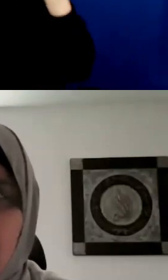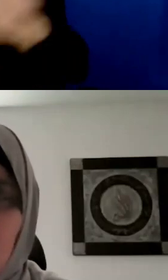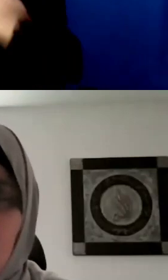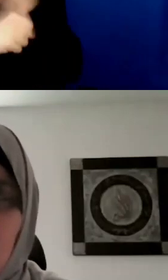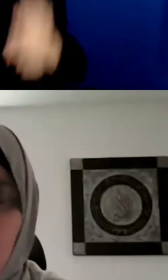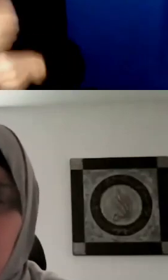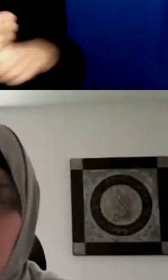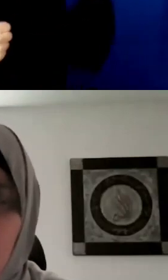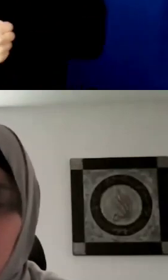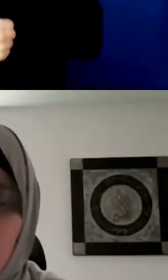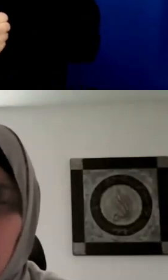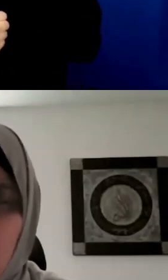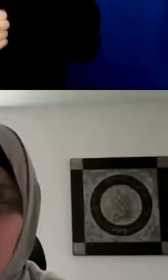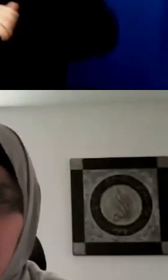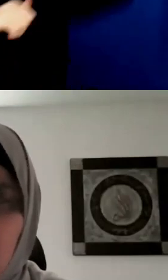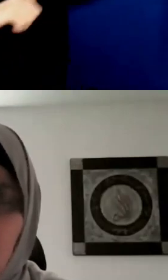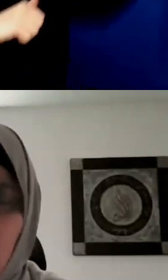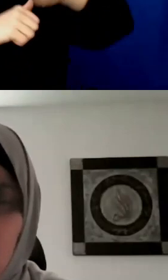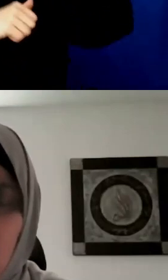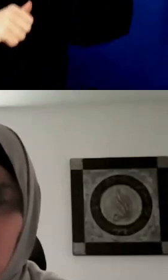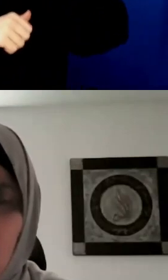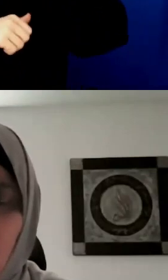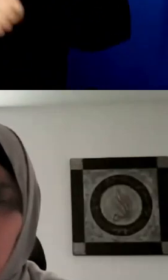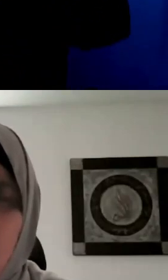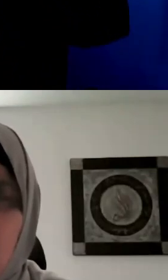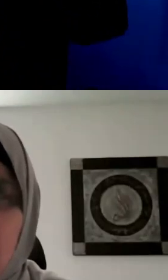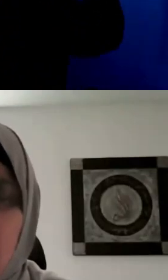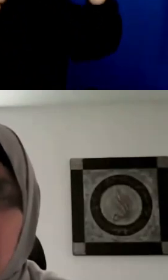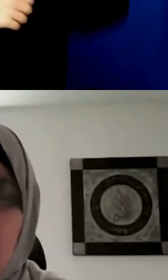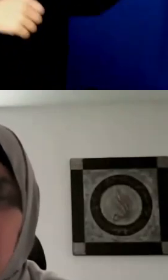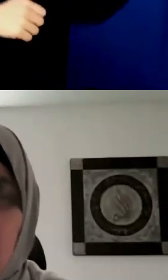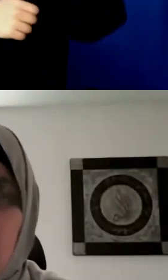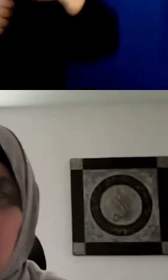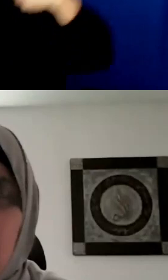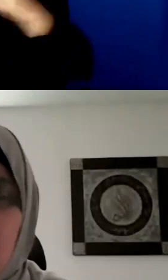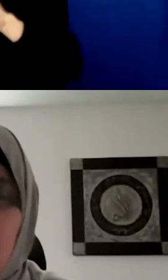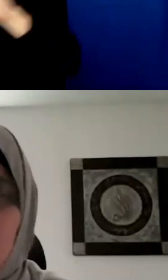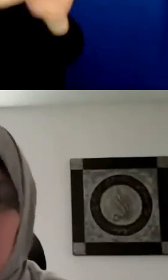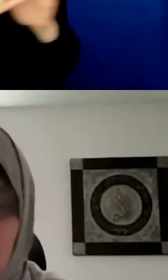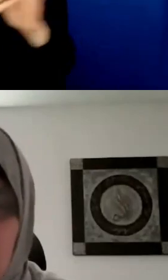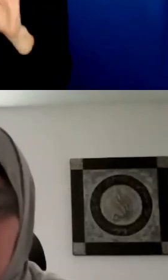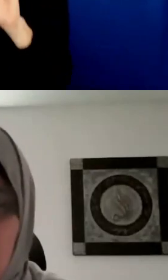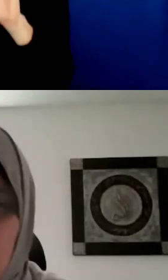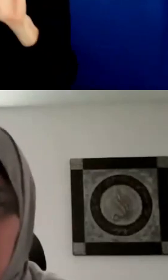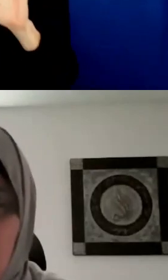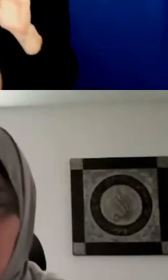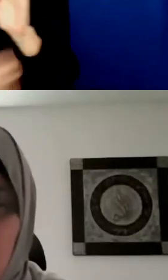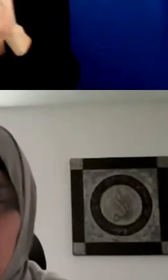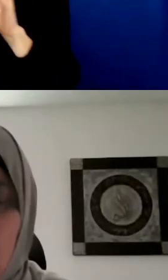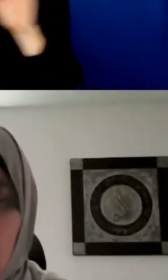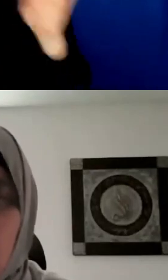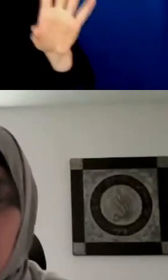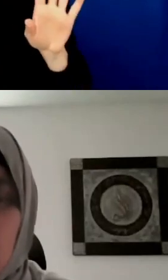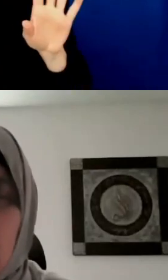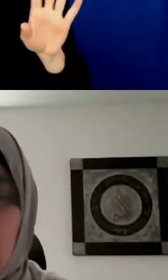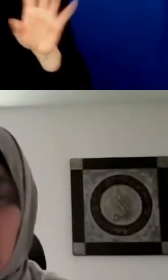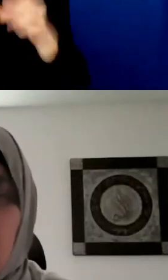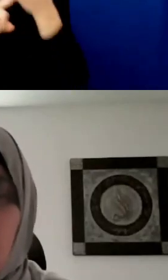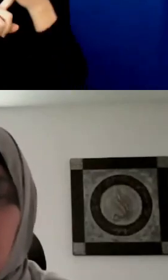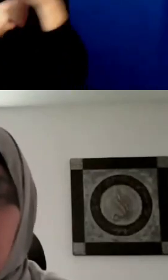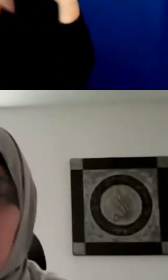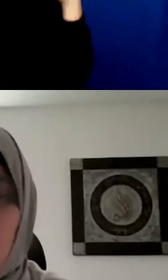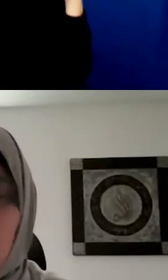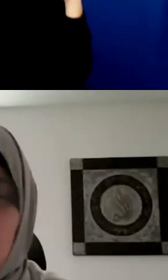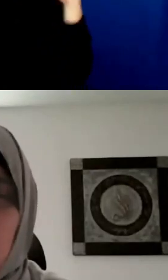its way into law. And we are awaiting the budget tomorrow, where we